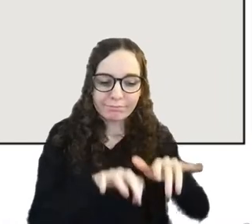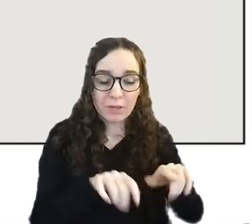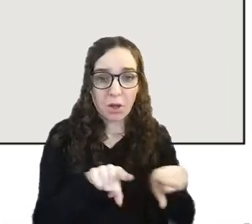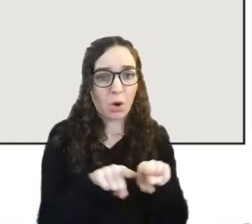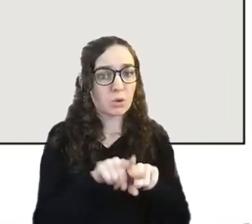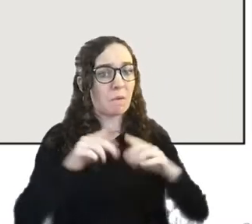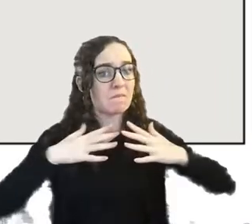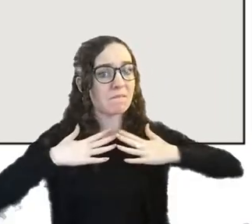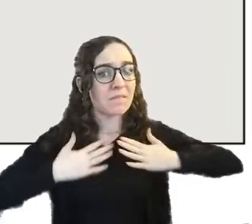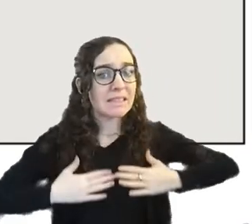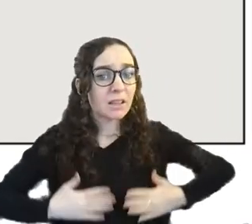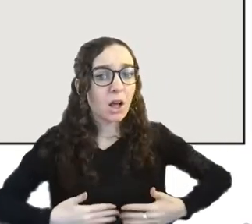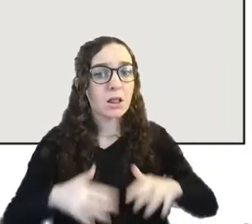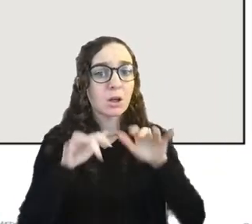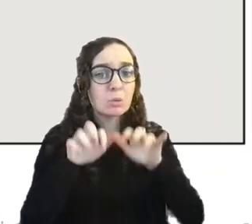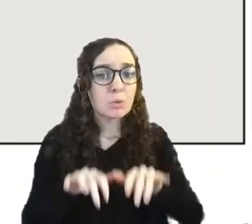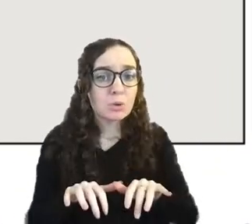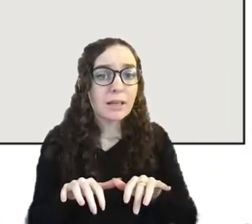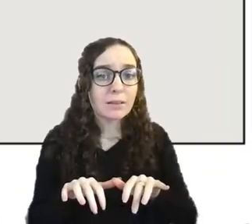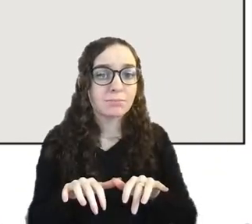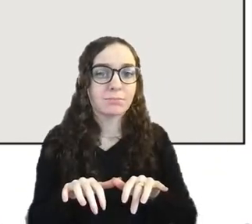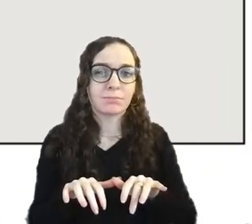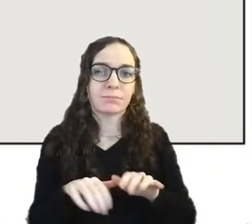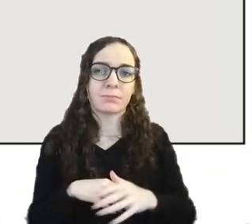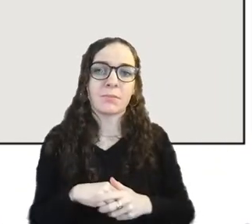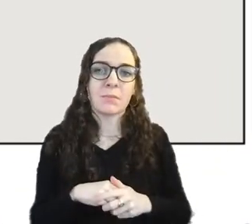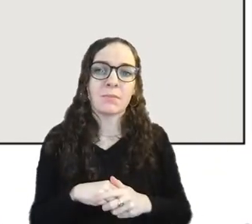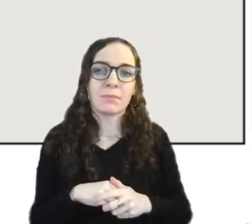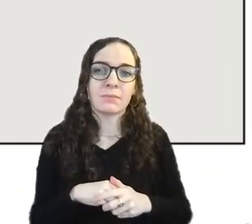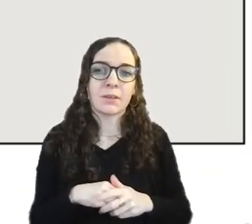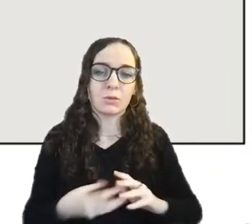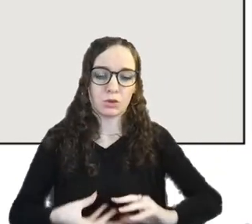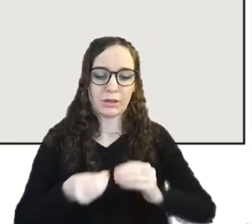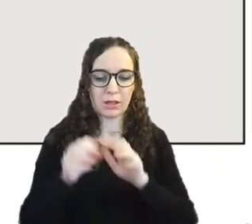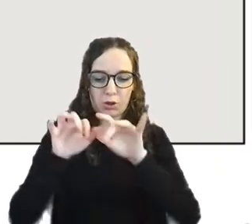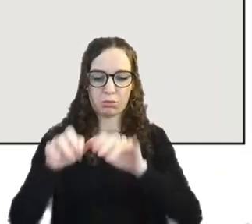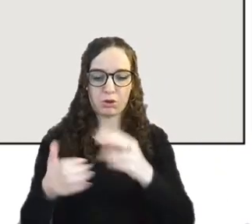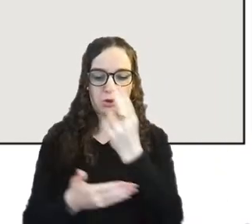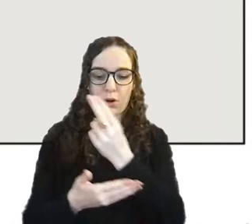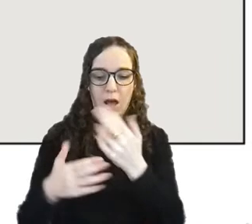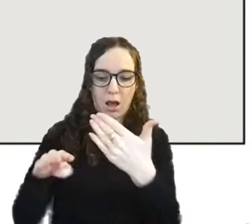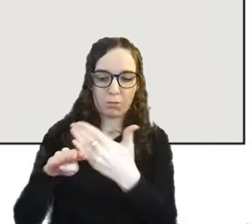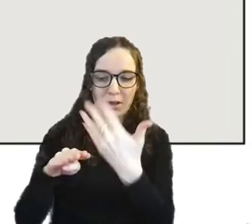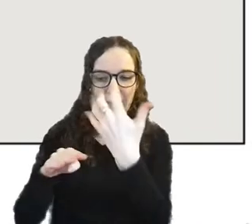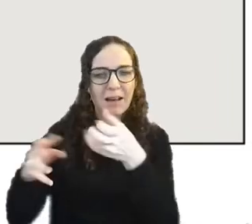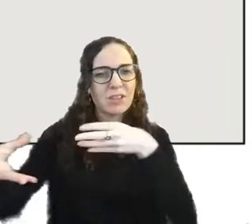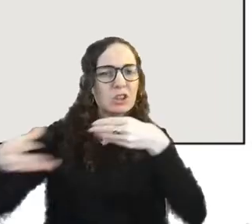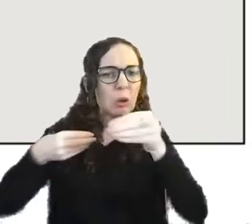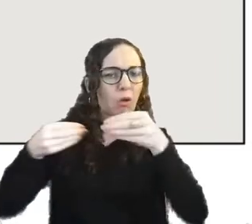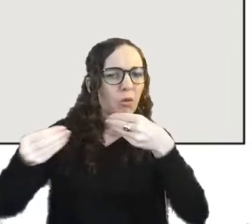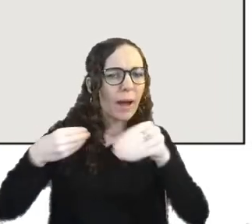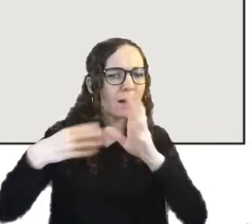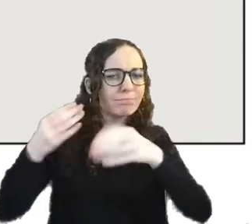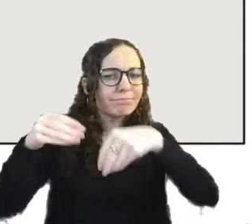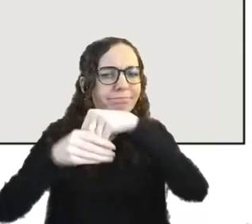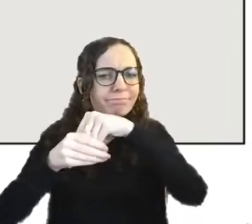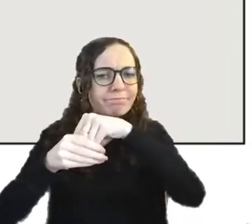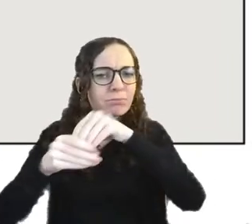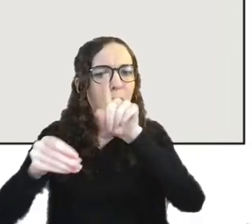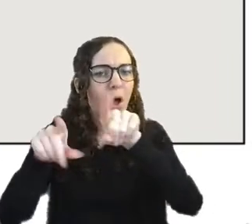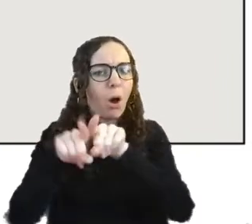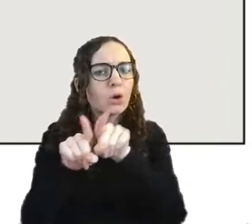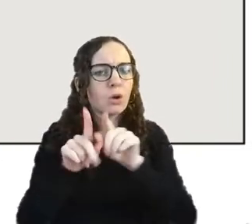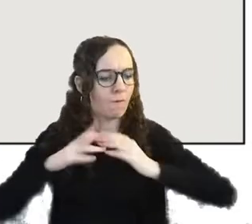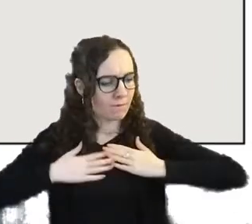so it's kind of creating computational artworks that have a software side to them but also a physical component